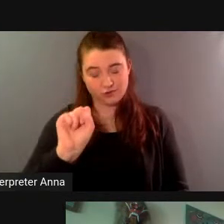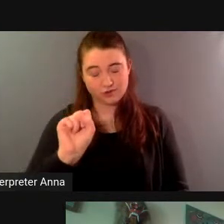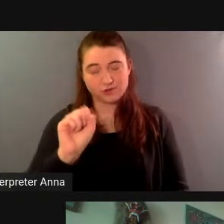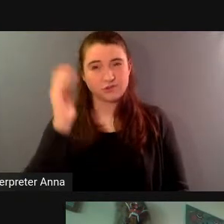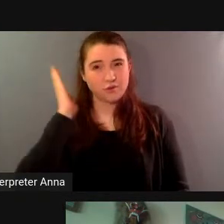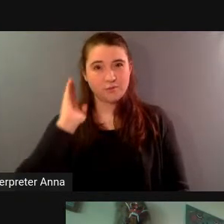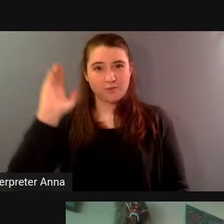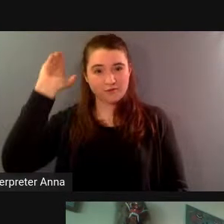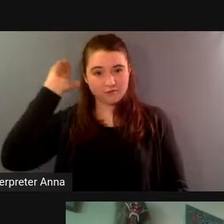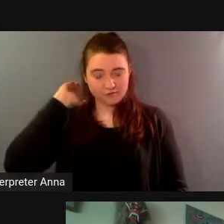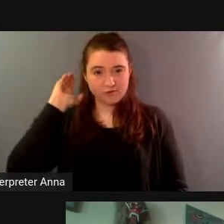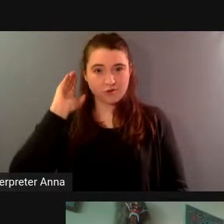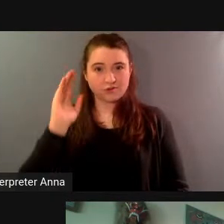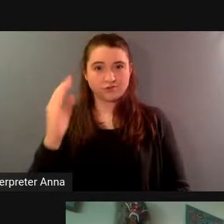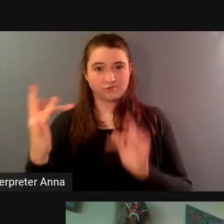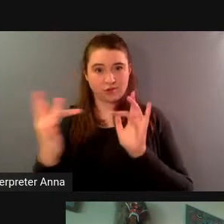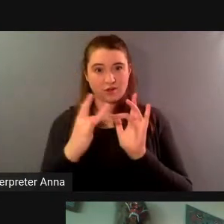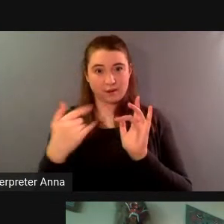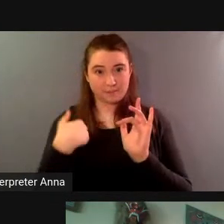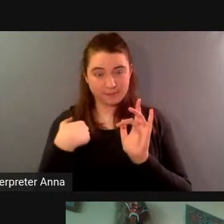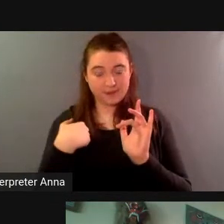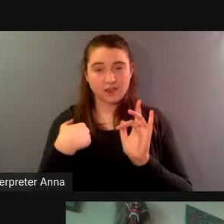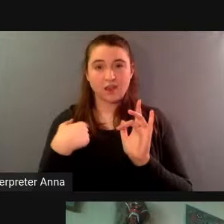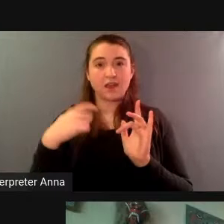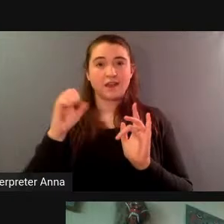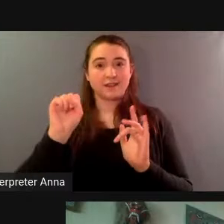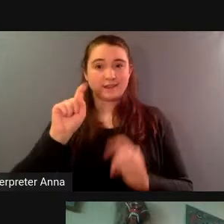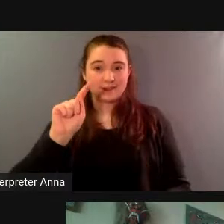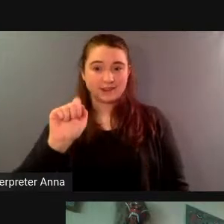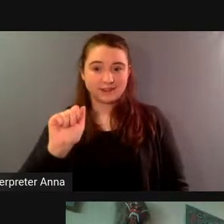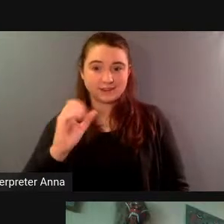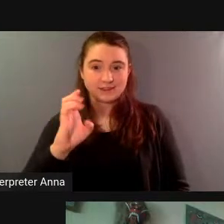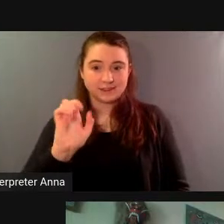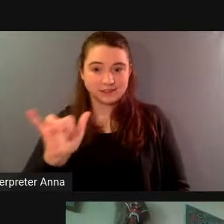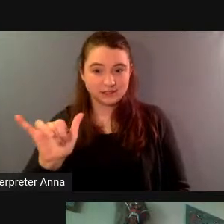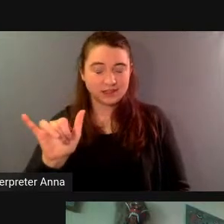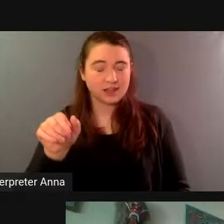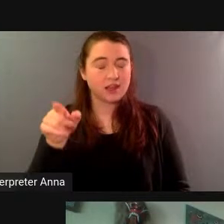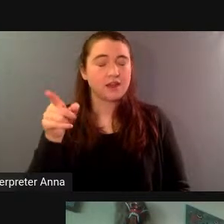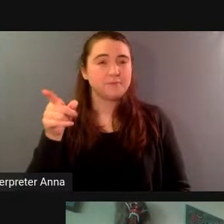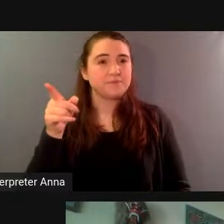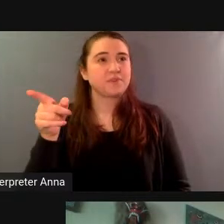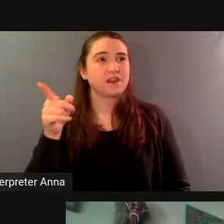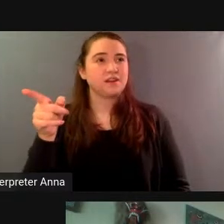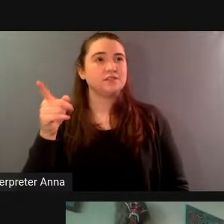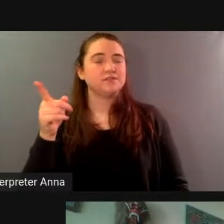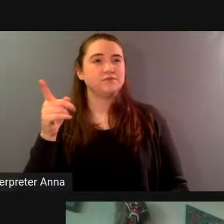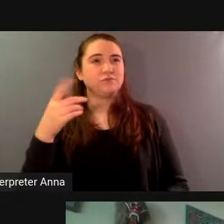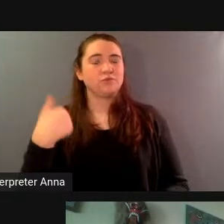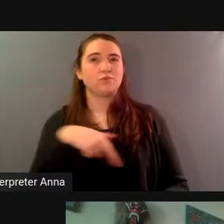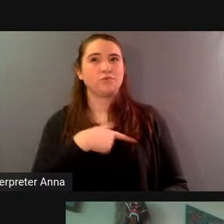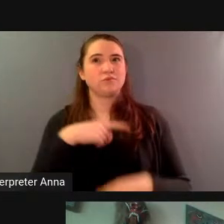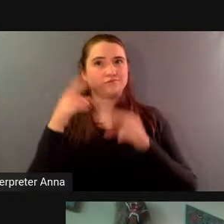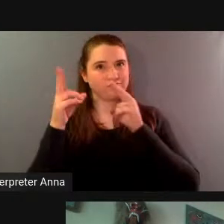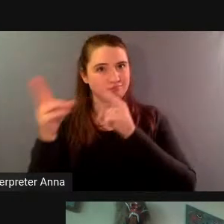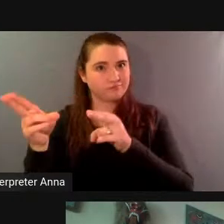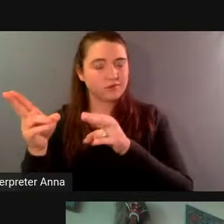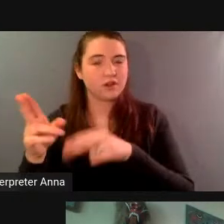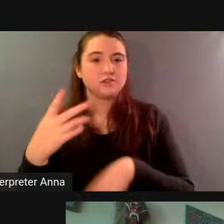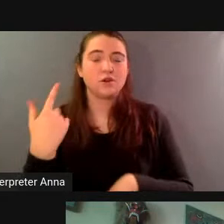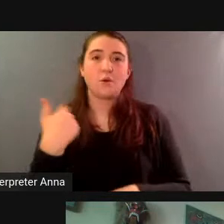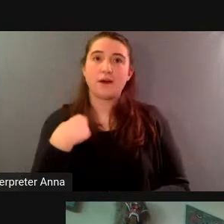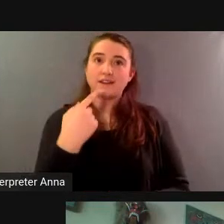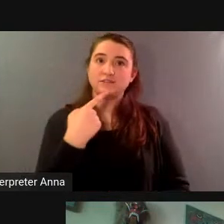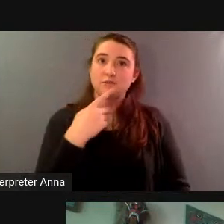high marks as the producer of that i did my little test with uh matt i said uh i'll send you a pdf of